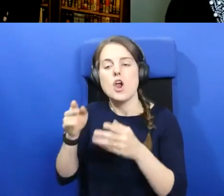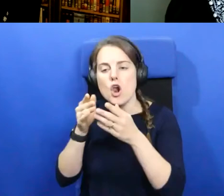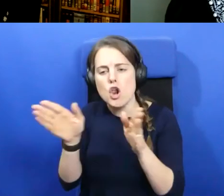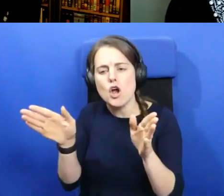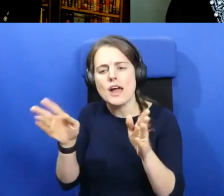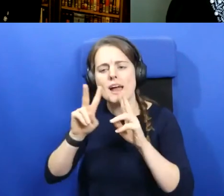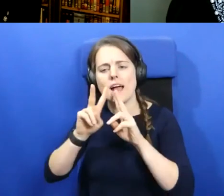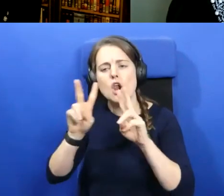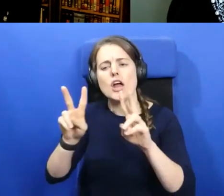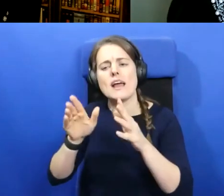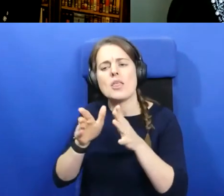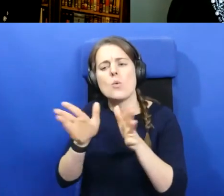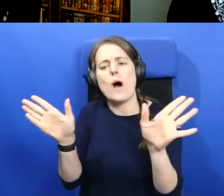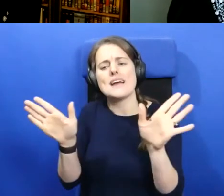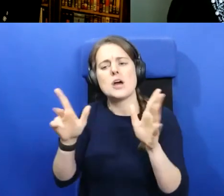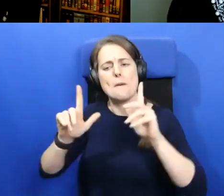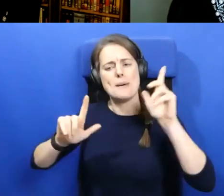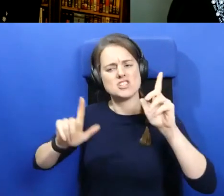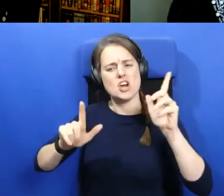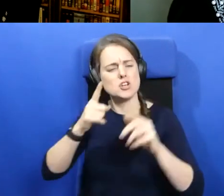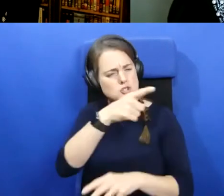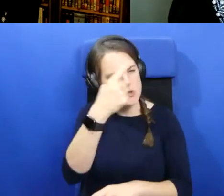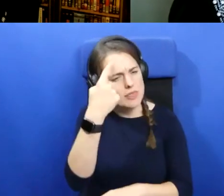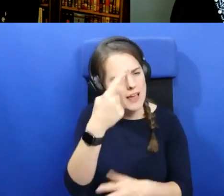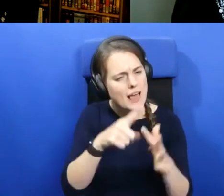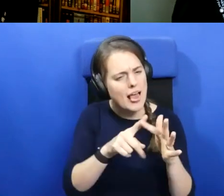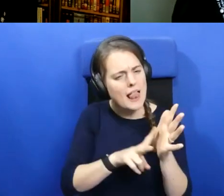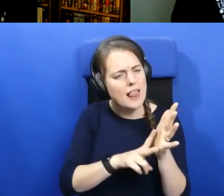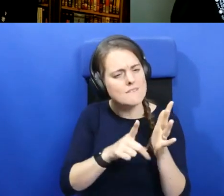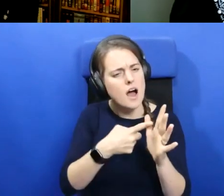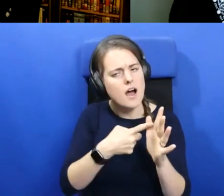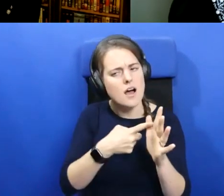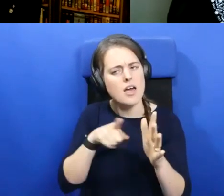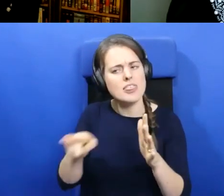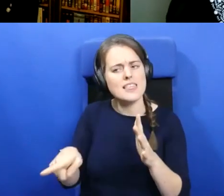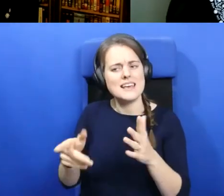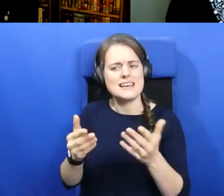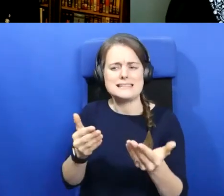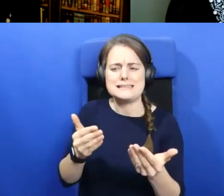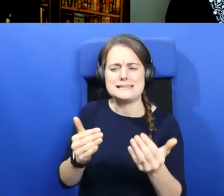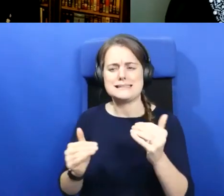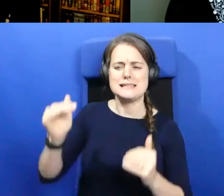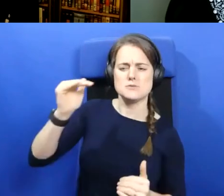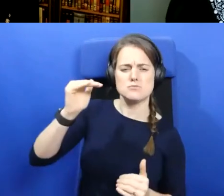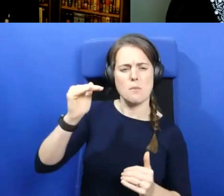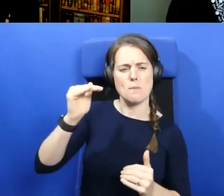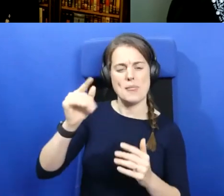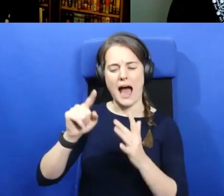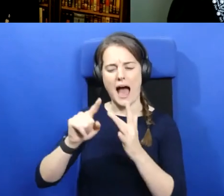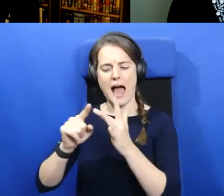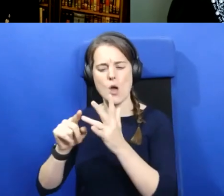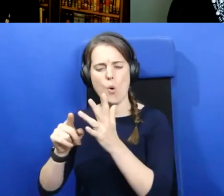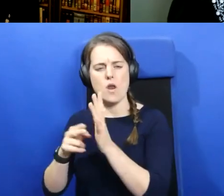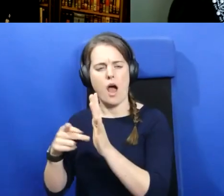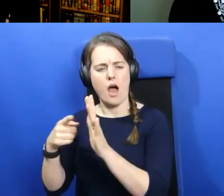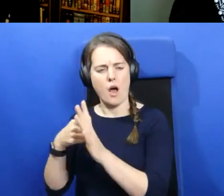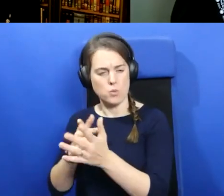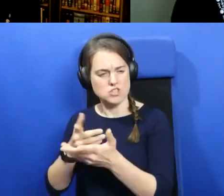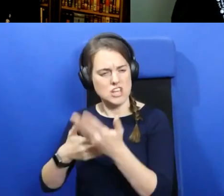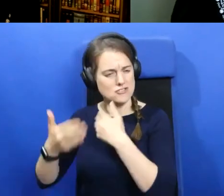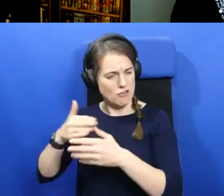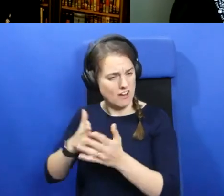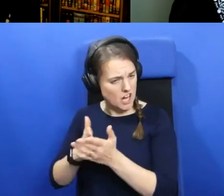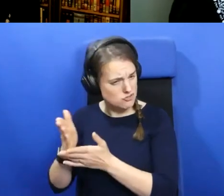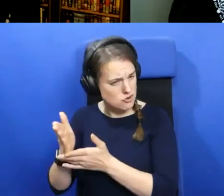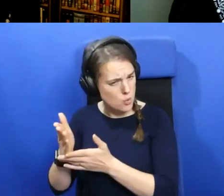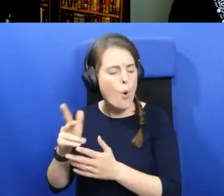do you think, Elva, the disproportionate, the disproportionate dominance of Iona was historically true or only